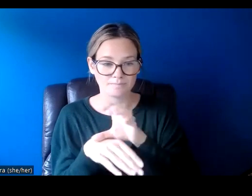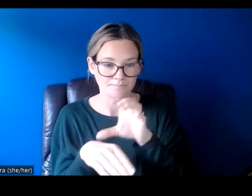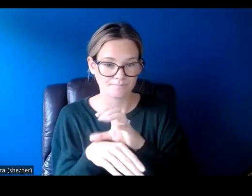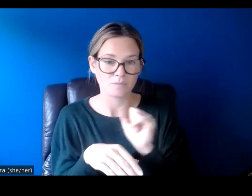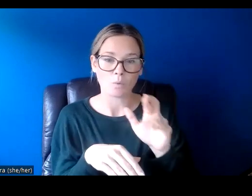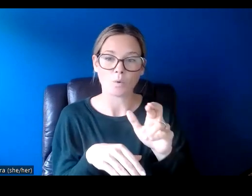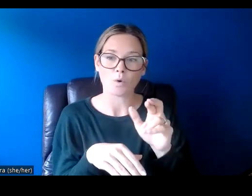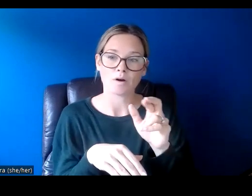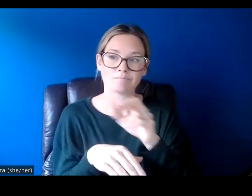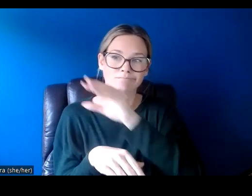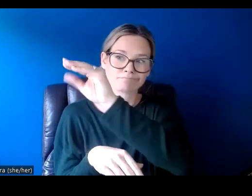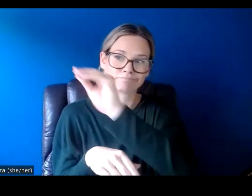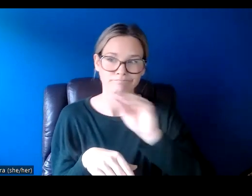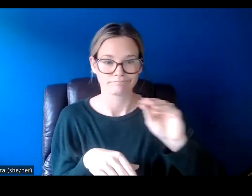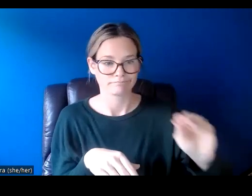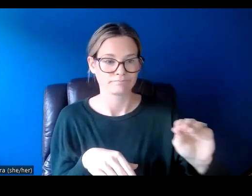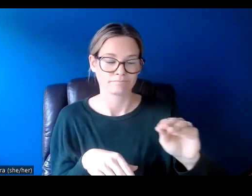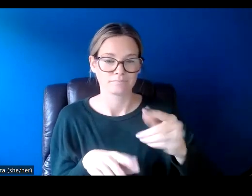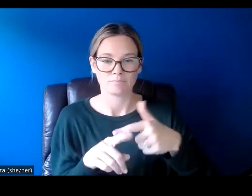or you can drag and drop right onto the screen.